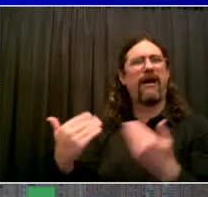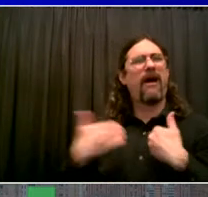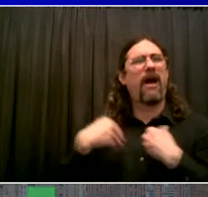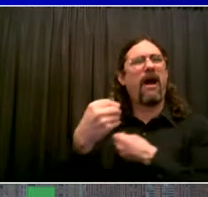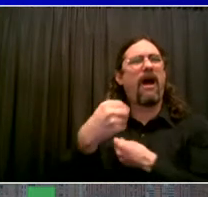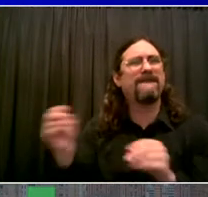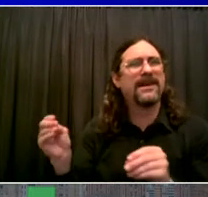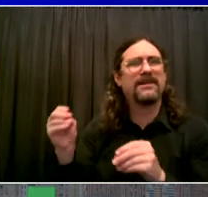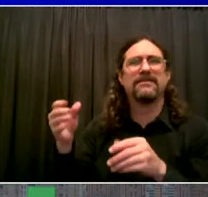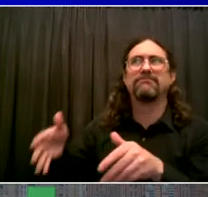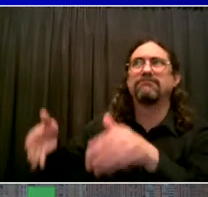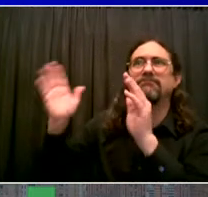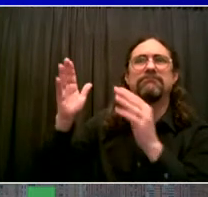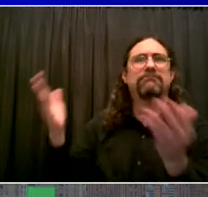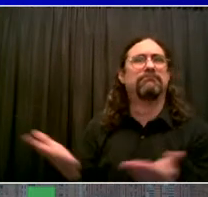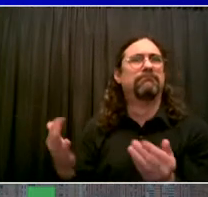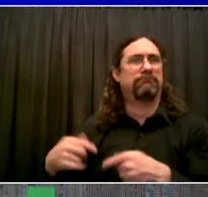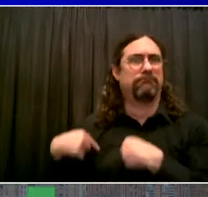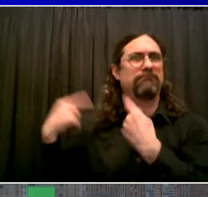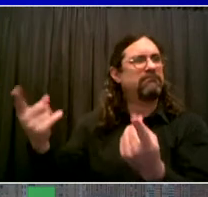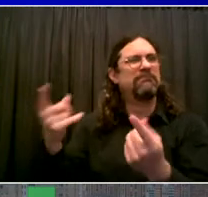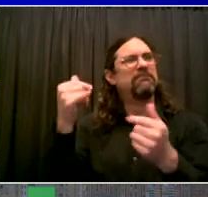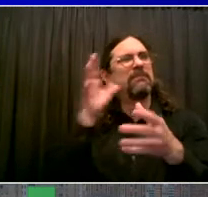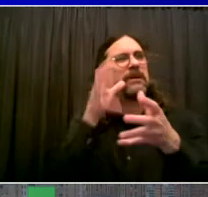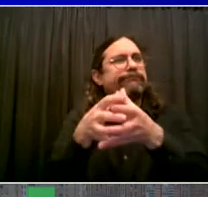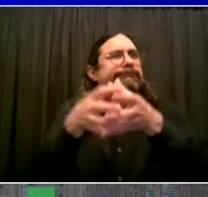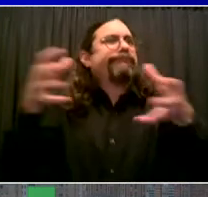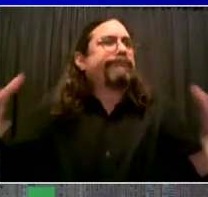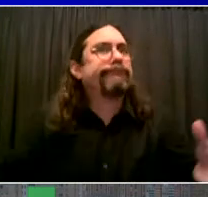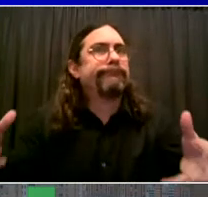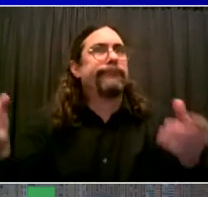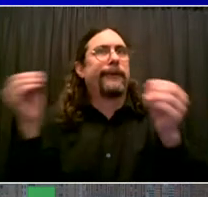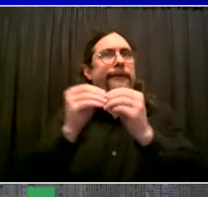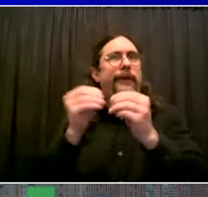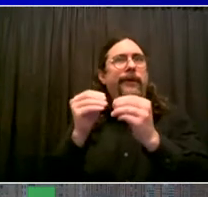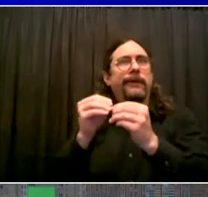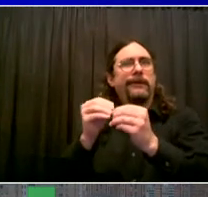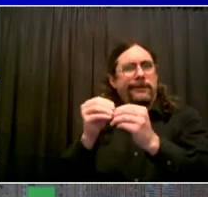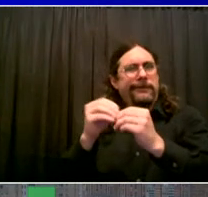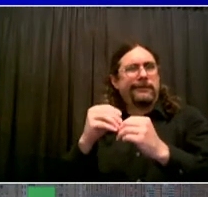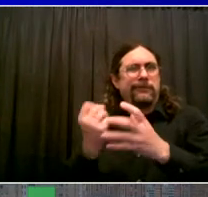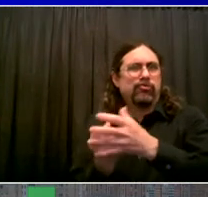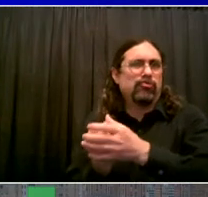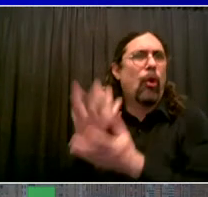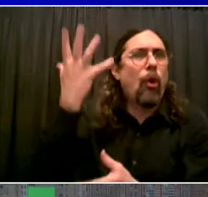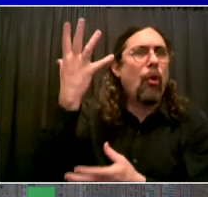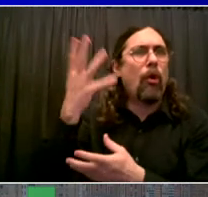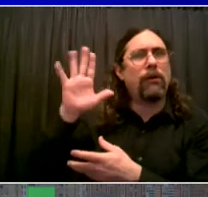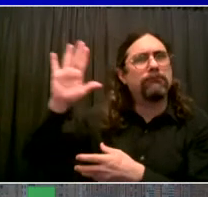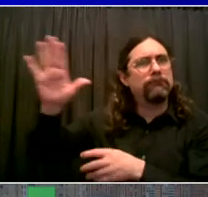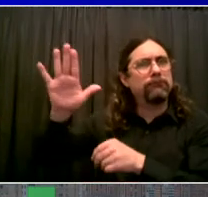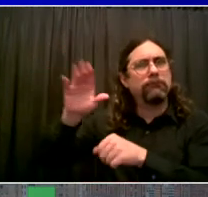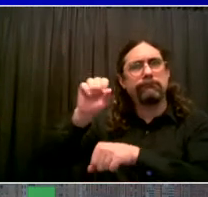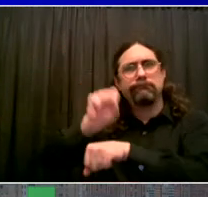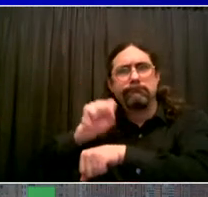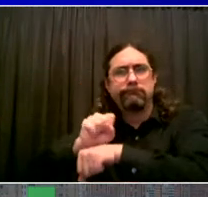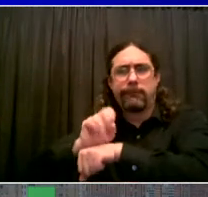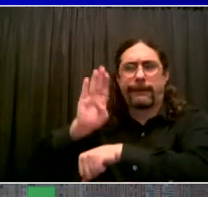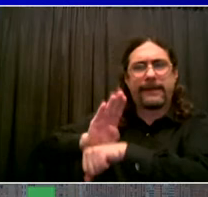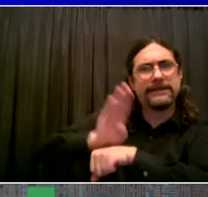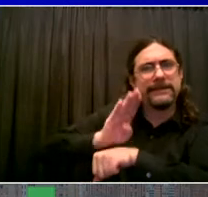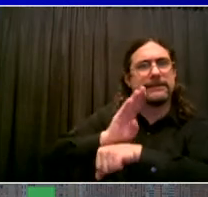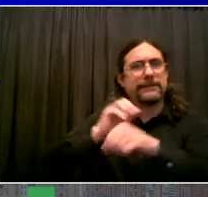So they're going to continue to develop their Hudson Square campus. 11,000 jobs already in New York City. That's going to go up to 14,000